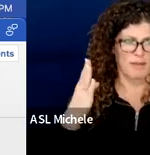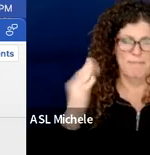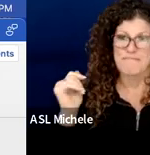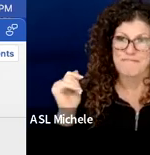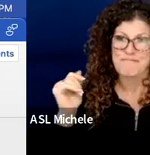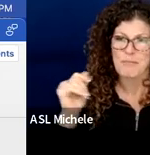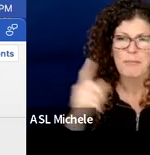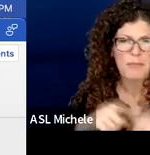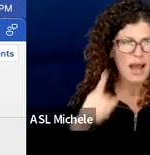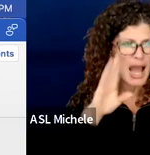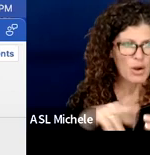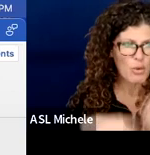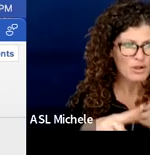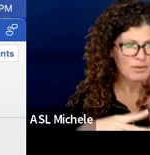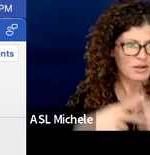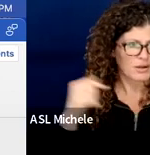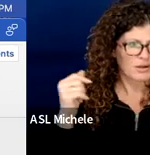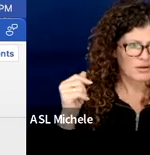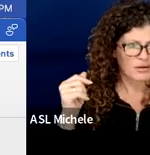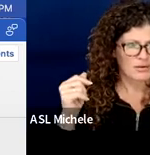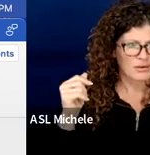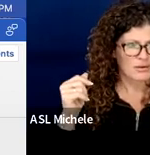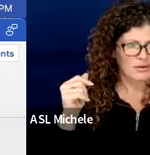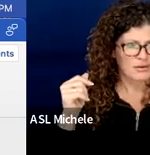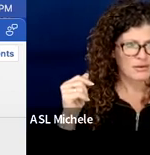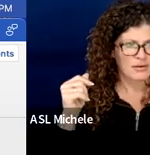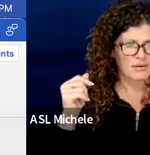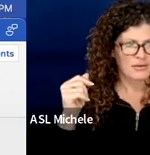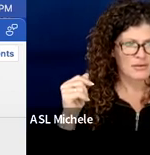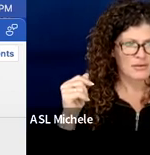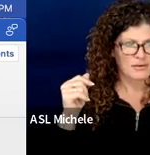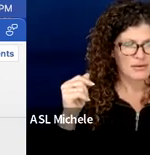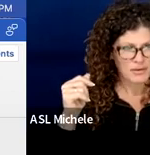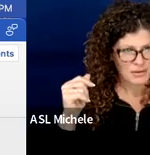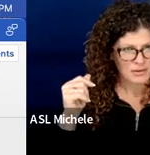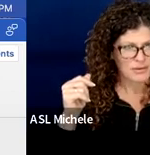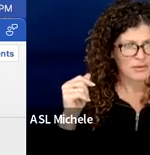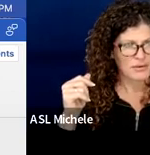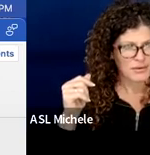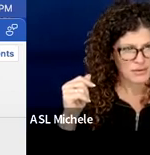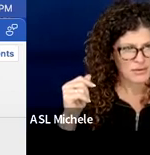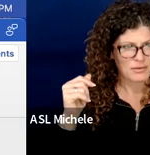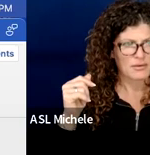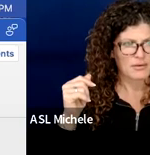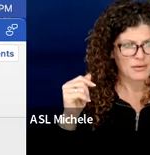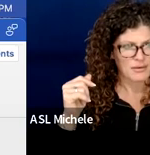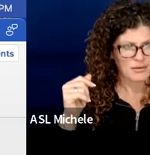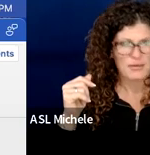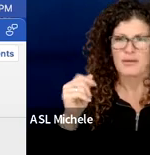i know what you mean i i understand what you mean but the question is does it send the message so and dr pignato tell me if i'm not